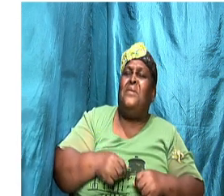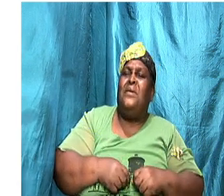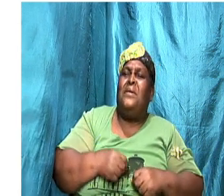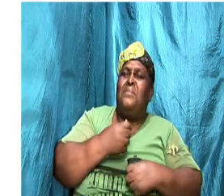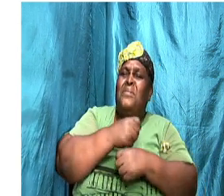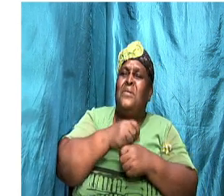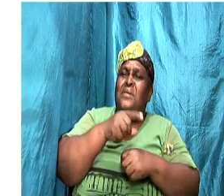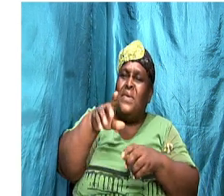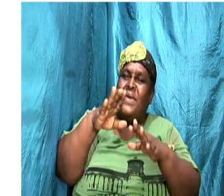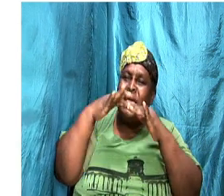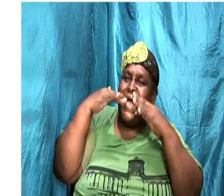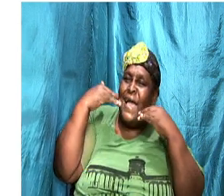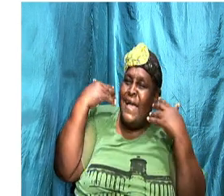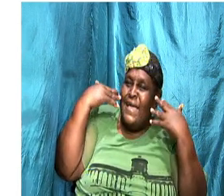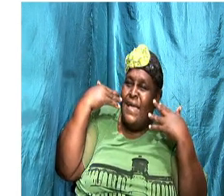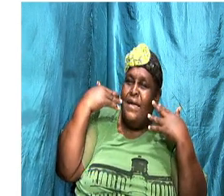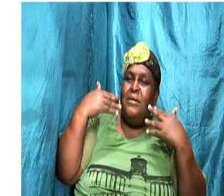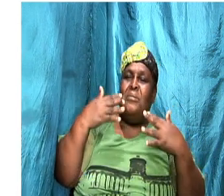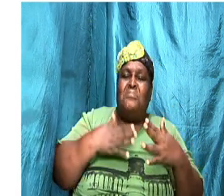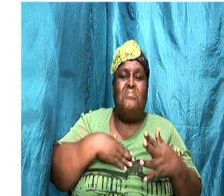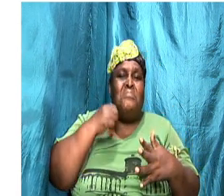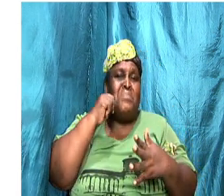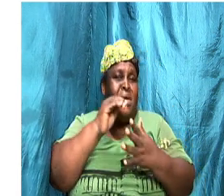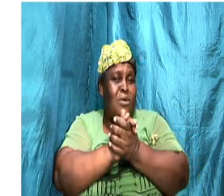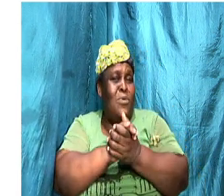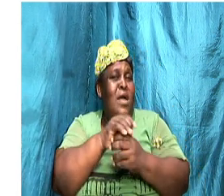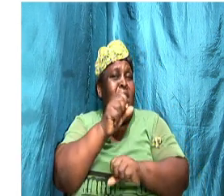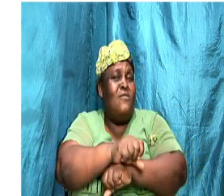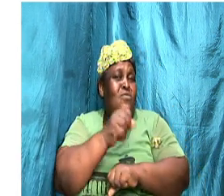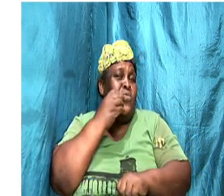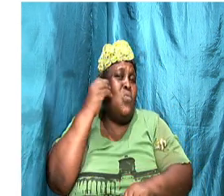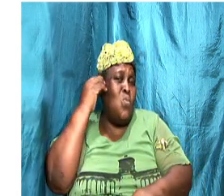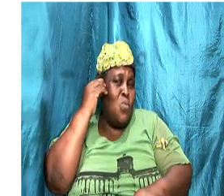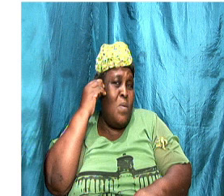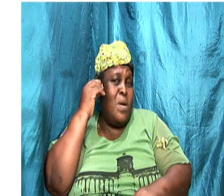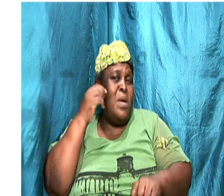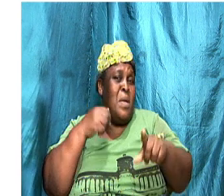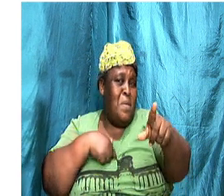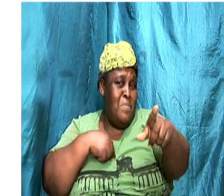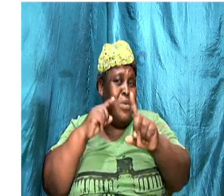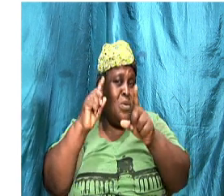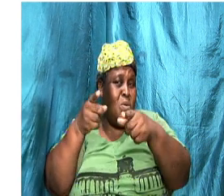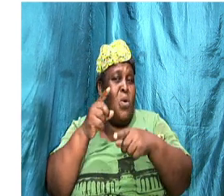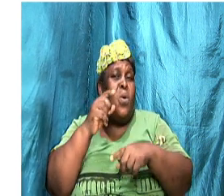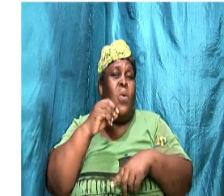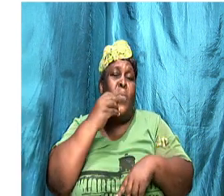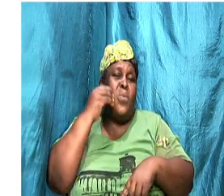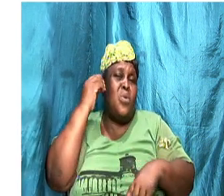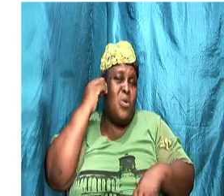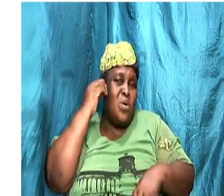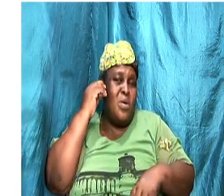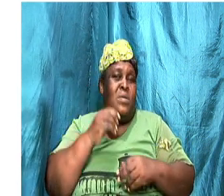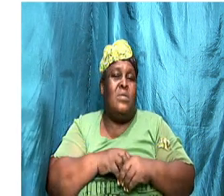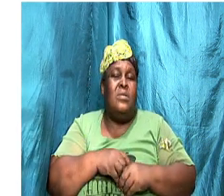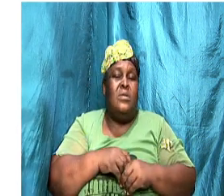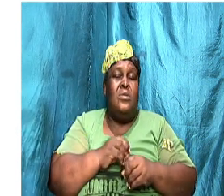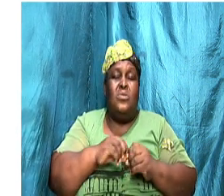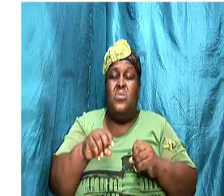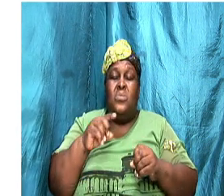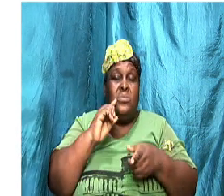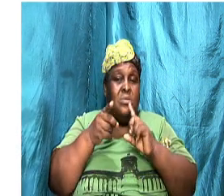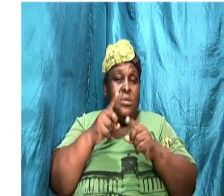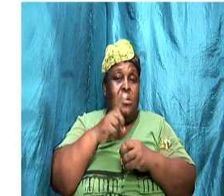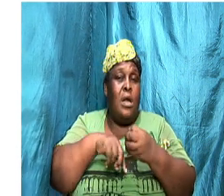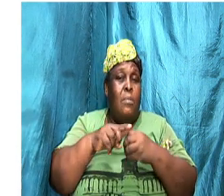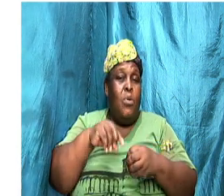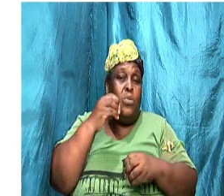so my wife work from home and I go to work when I come home if I don't talk about work I find something else to talk about